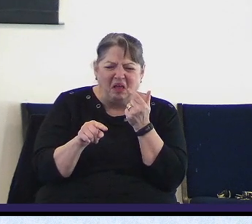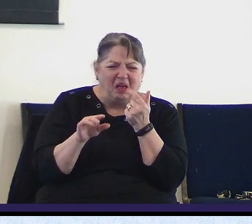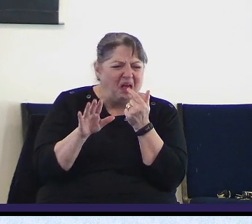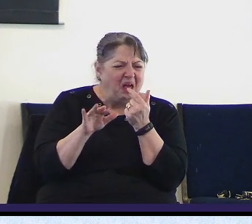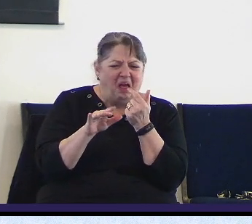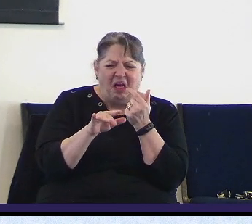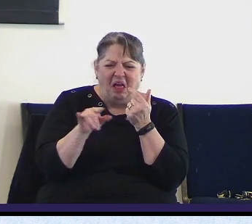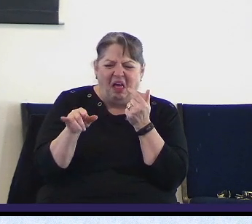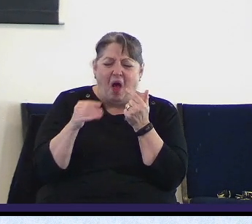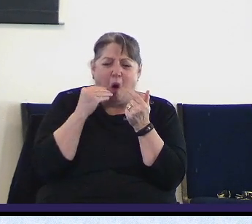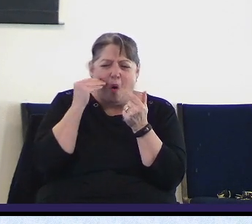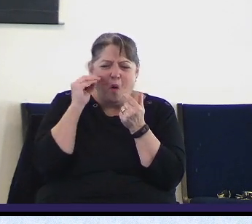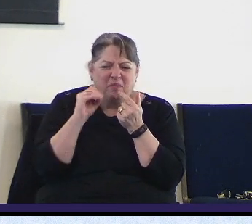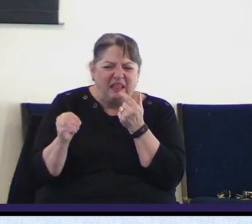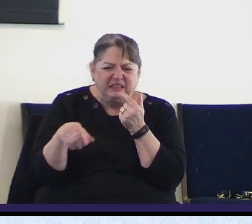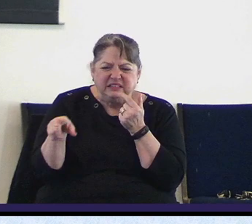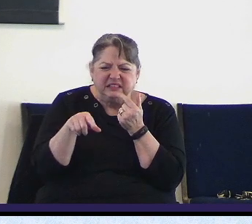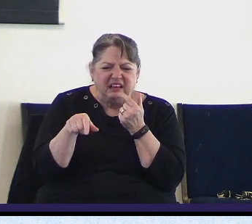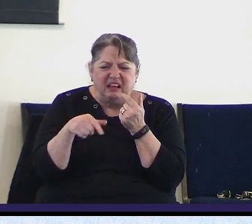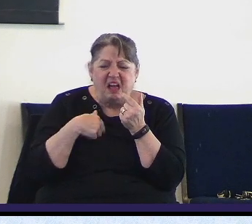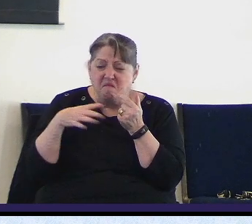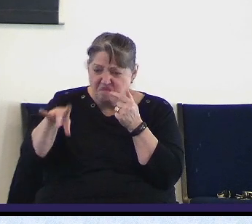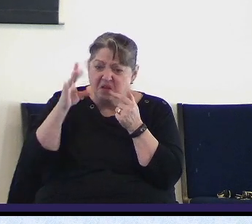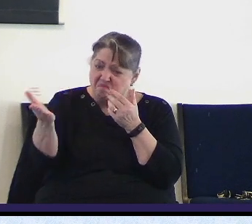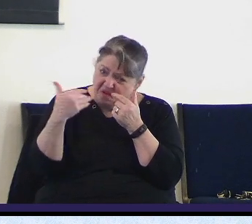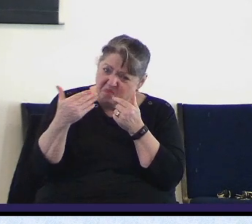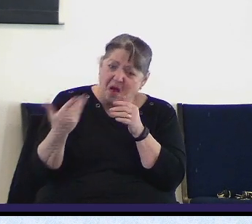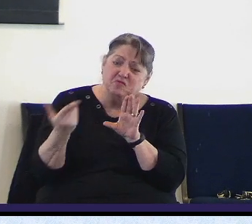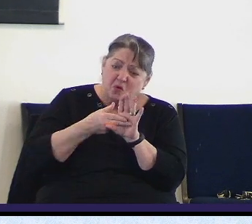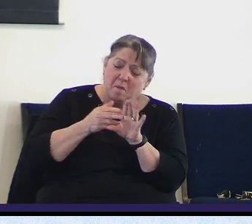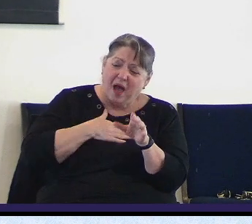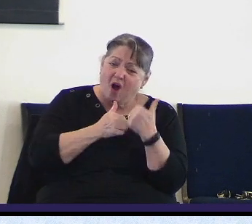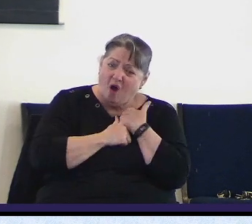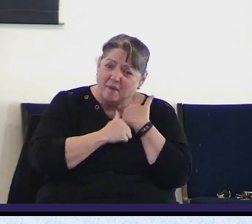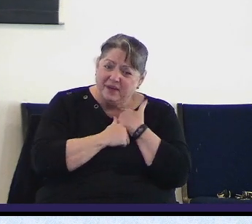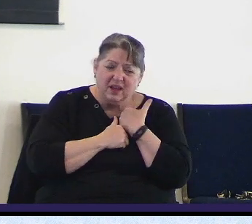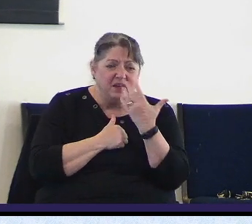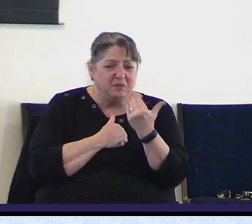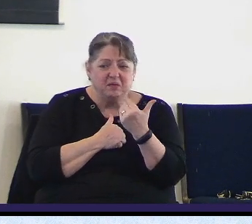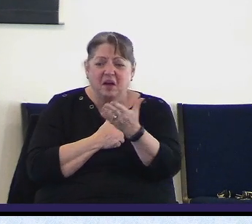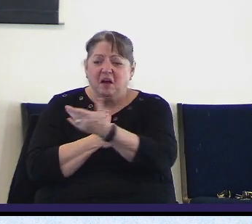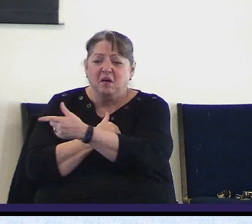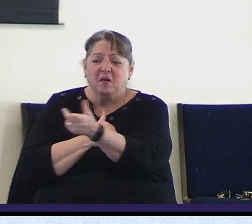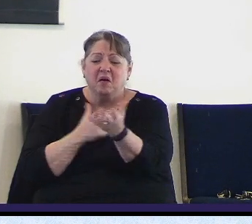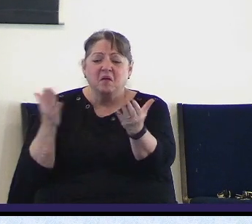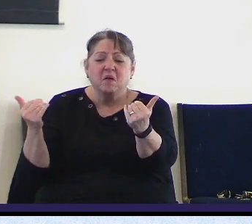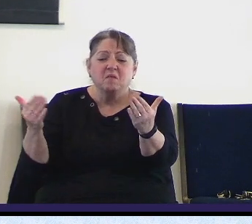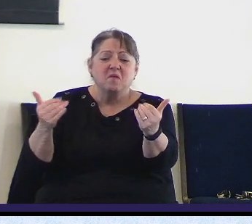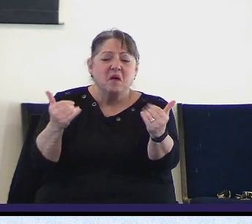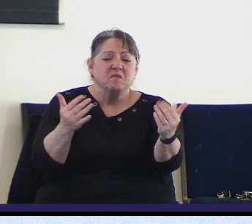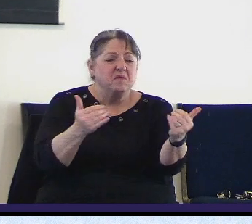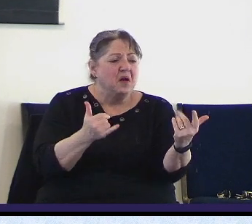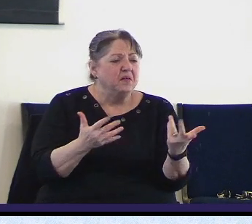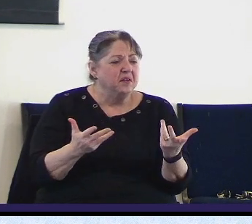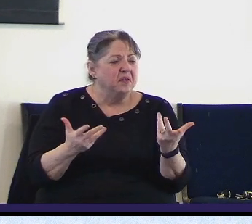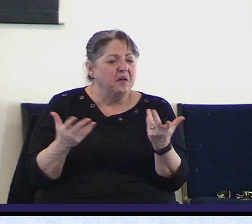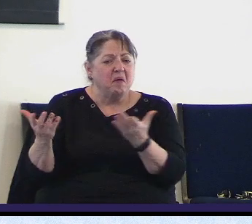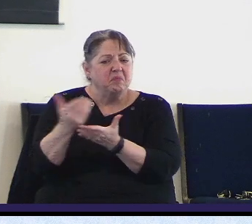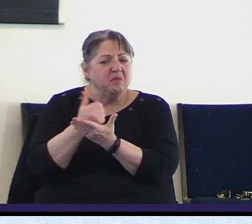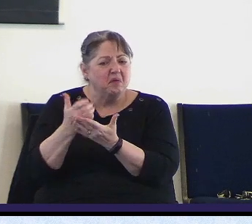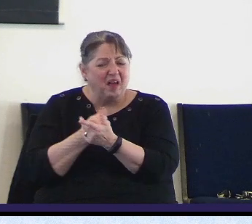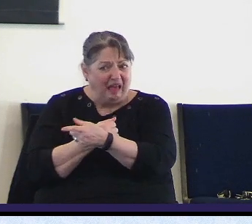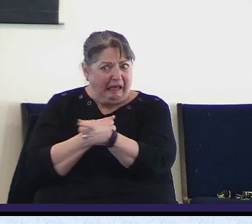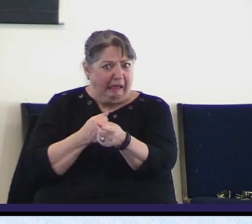people that were homeless living in the street with nothing to do he picked up those who had no talents and no abilities who just wanted to kill they were